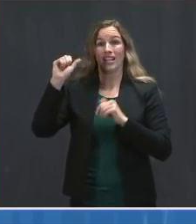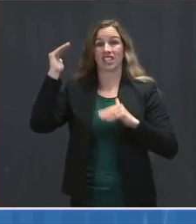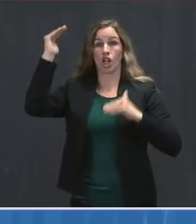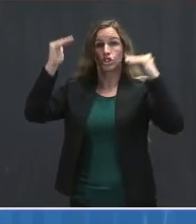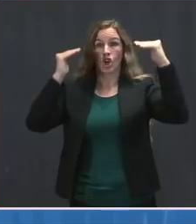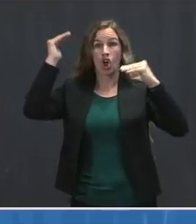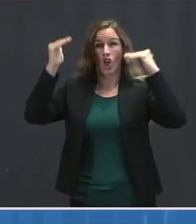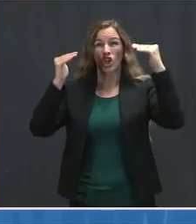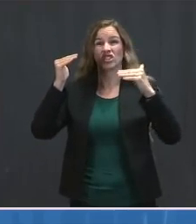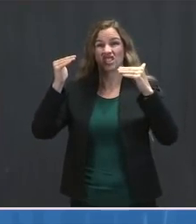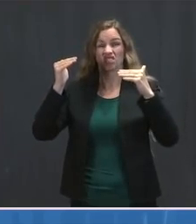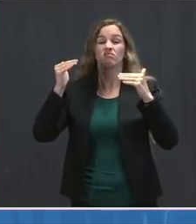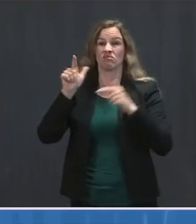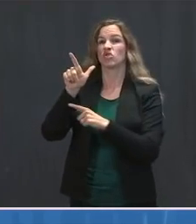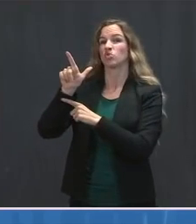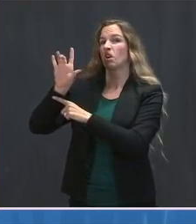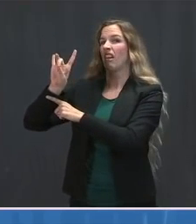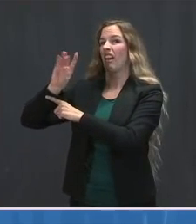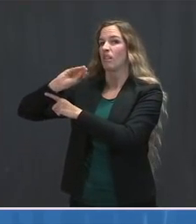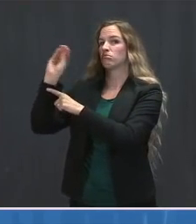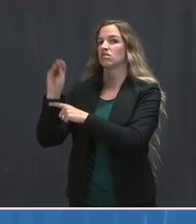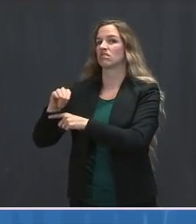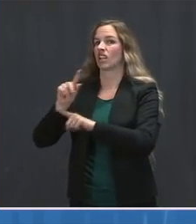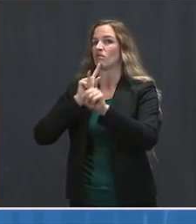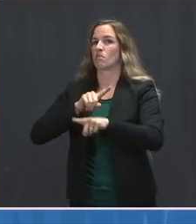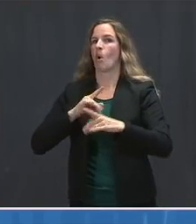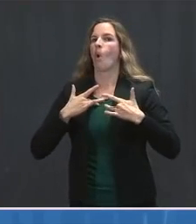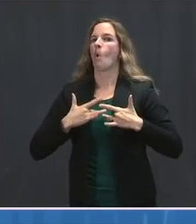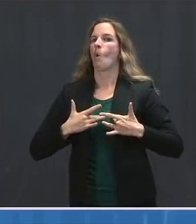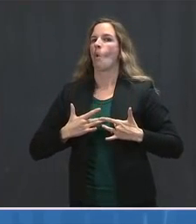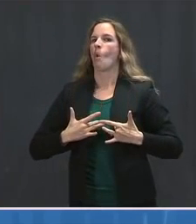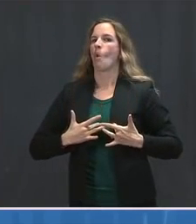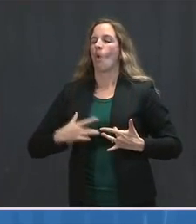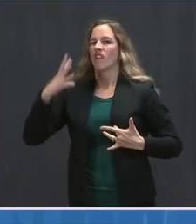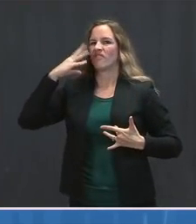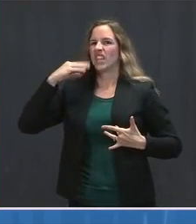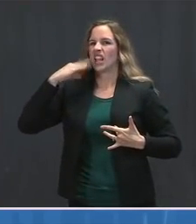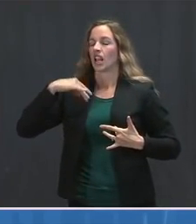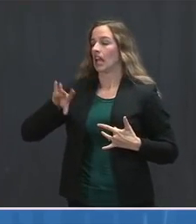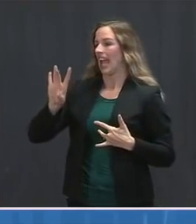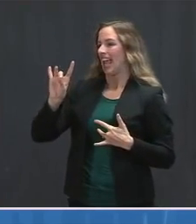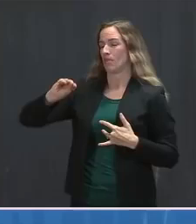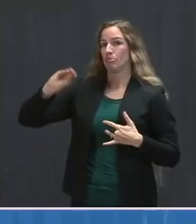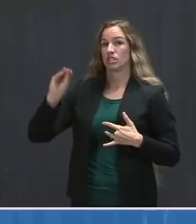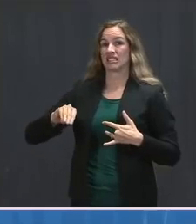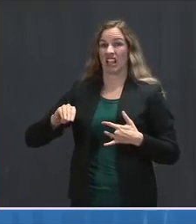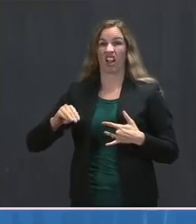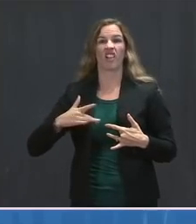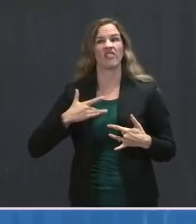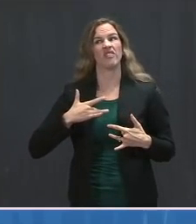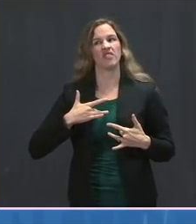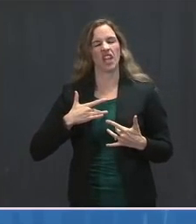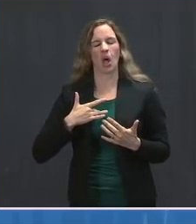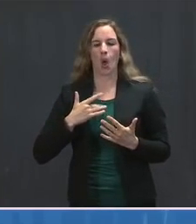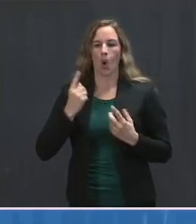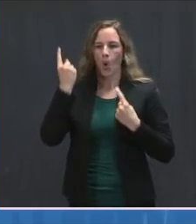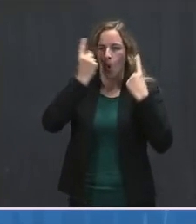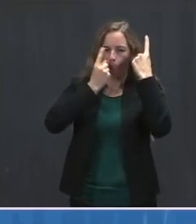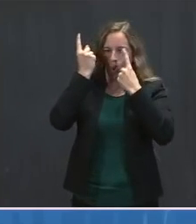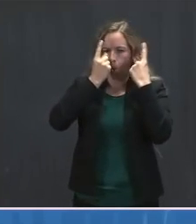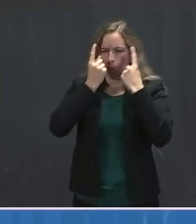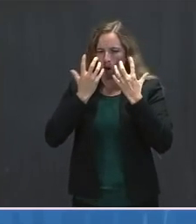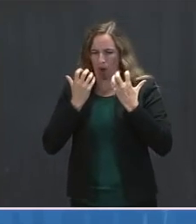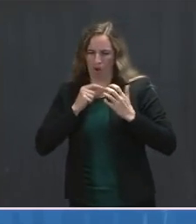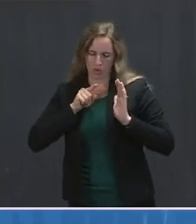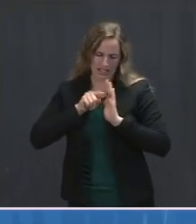percent reported symptoms of depression, 8 percent reported suicidal thoughts, and 18 percent reported they had started